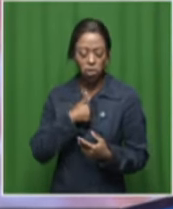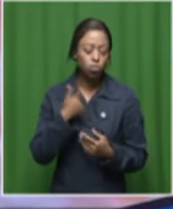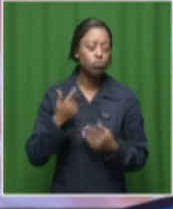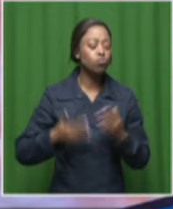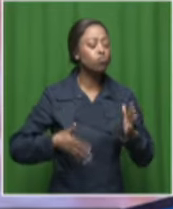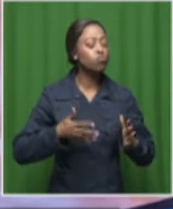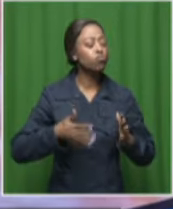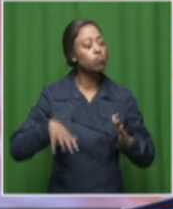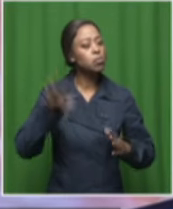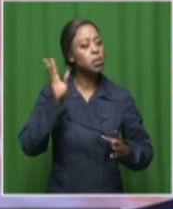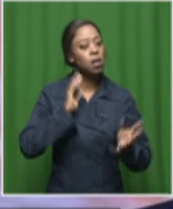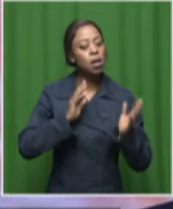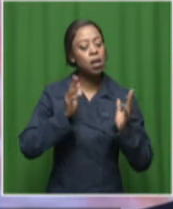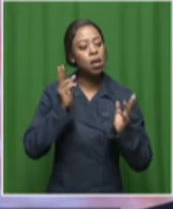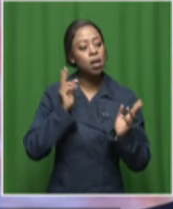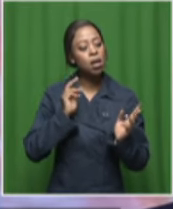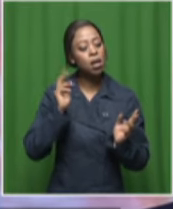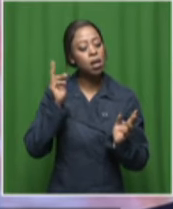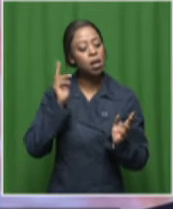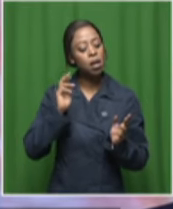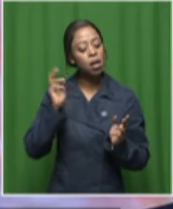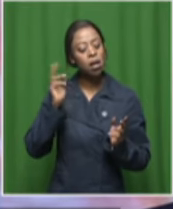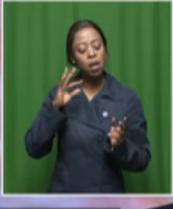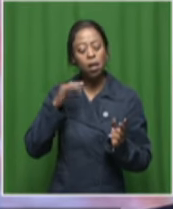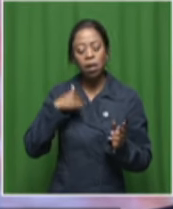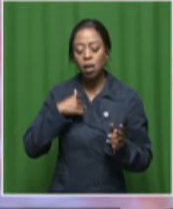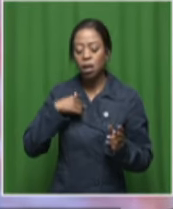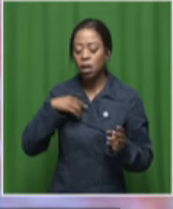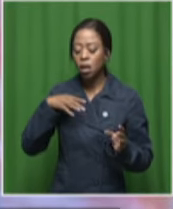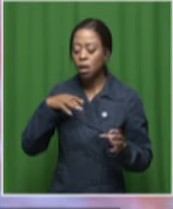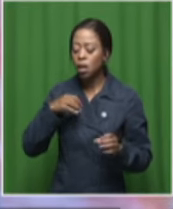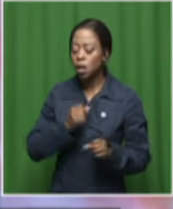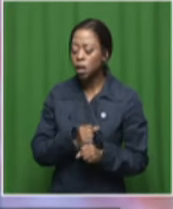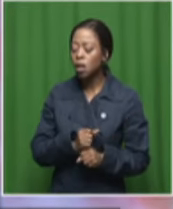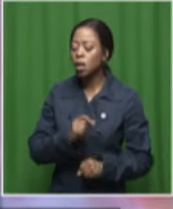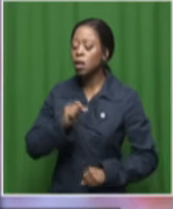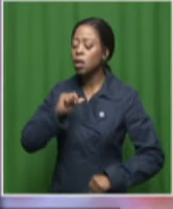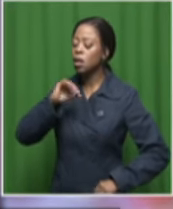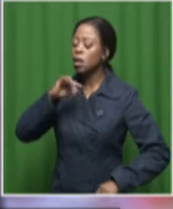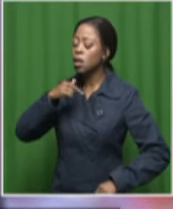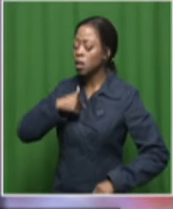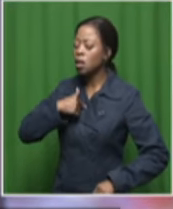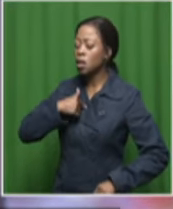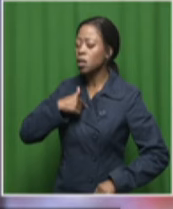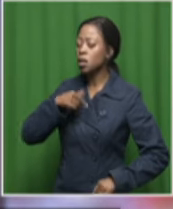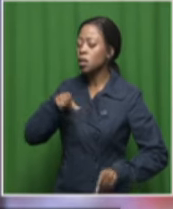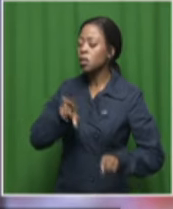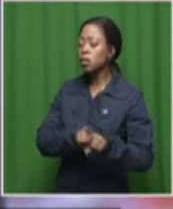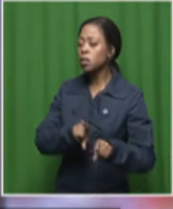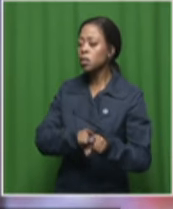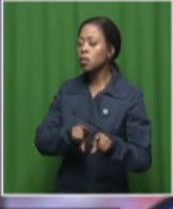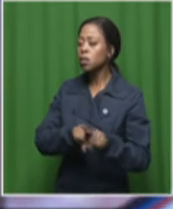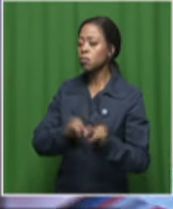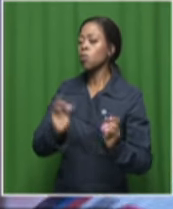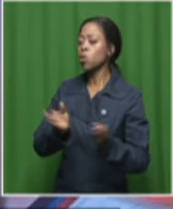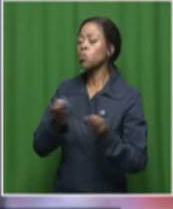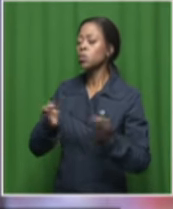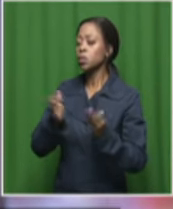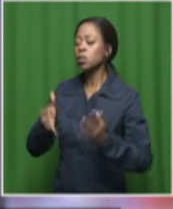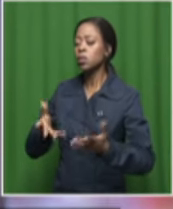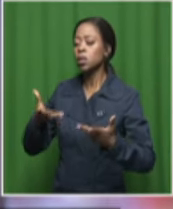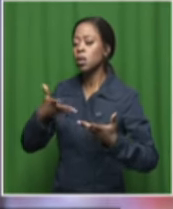and I listened to it. And that's when I knew that, you know, that I really wanted to become a musician.